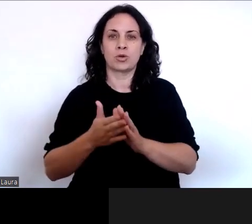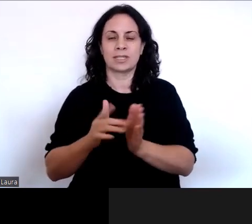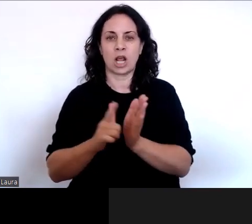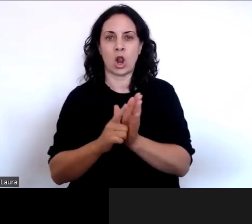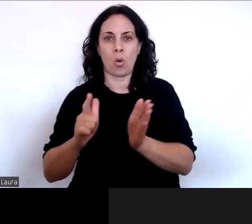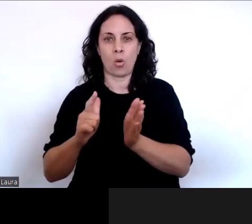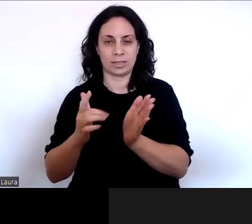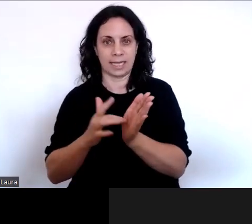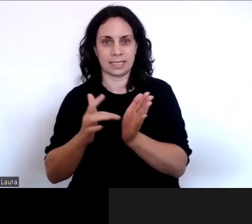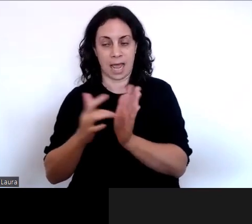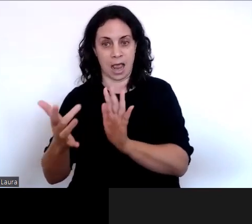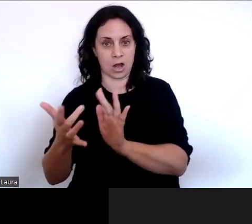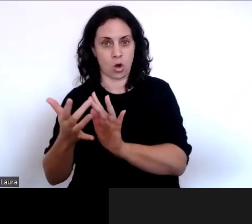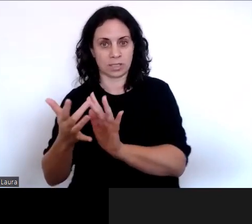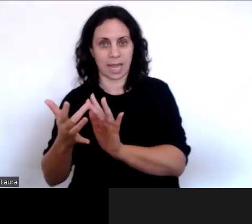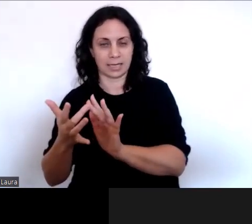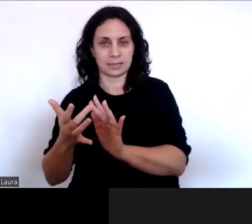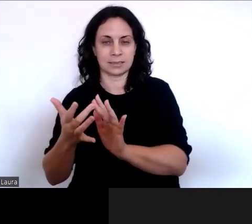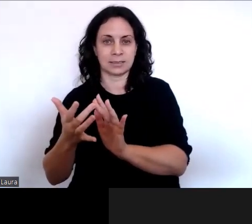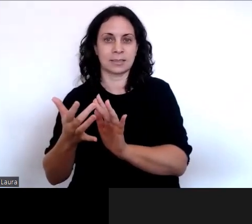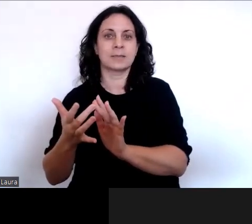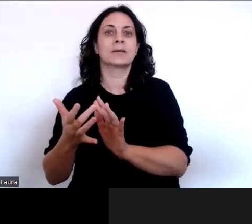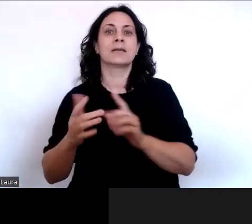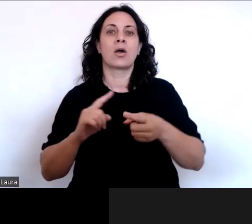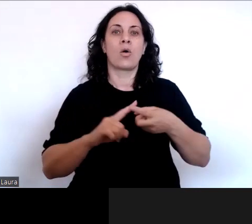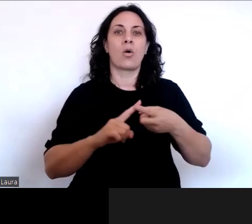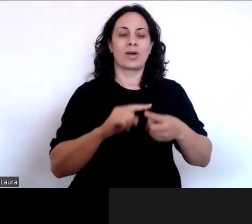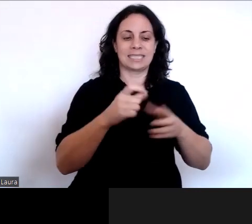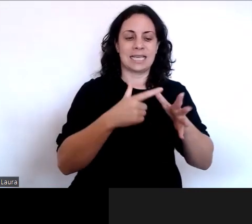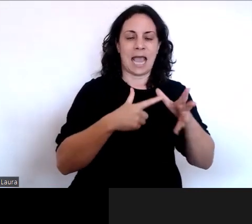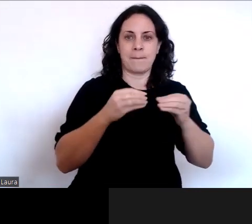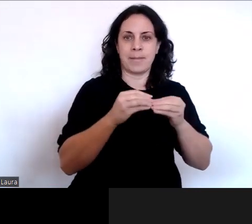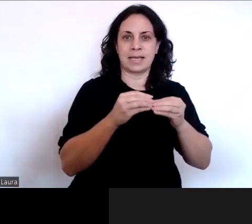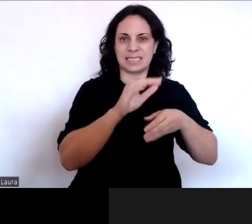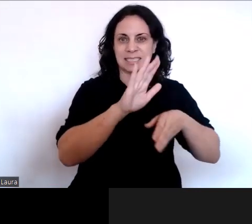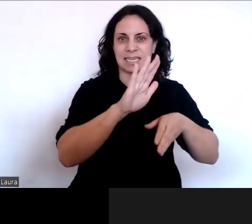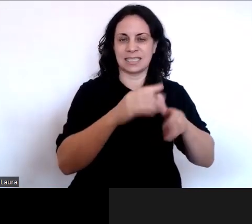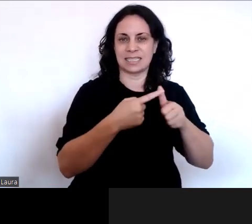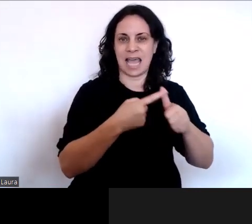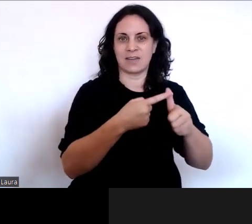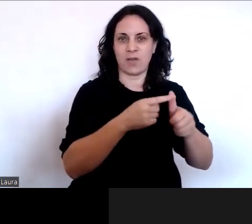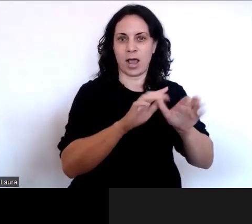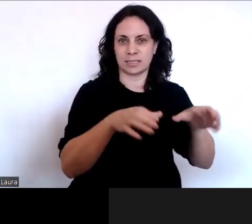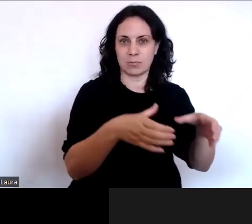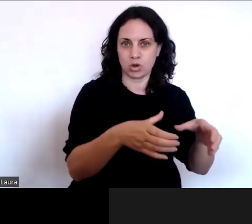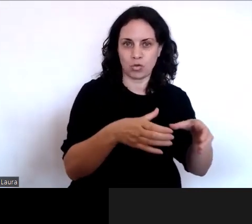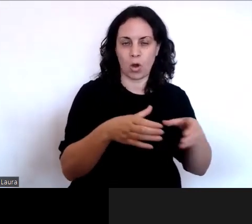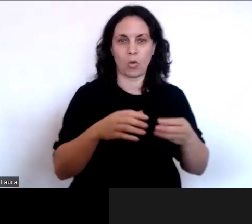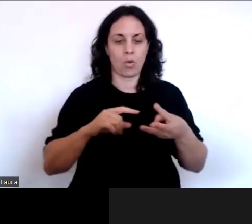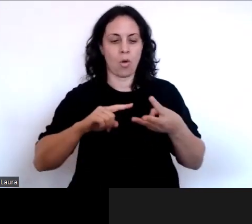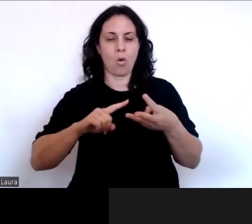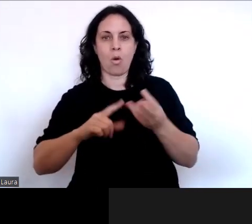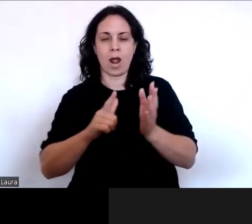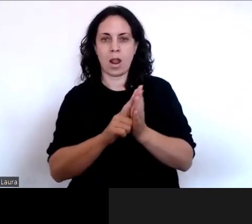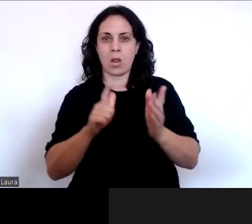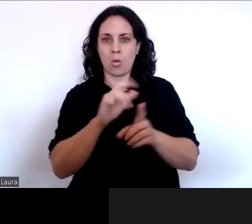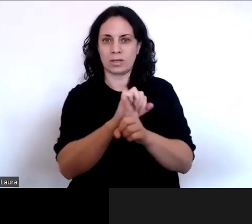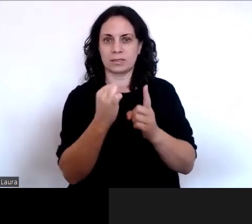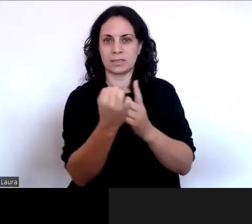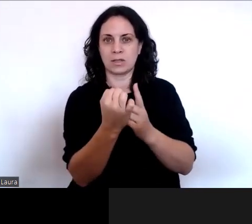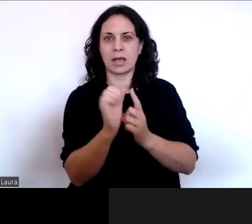your local citizens advice bureau or you can use the Law Society's